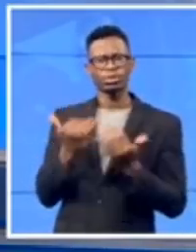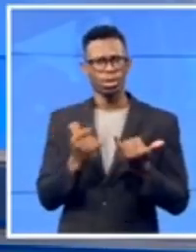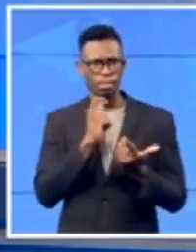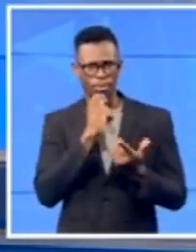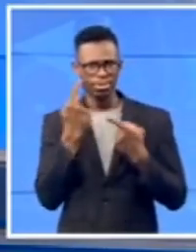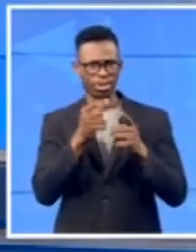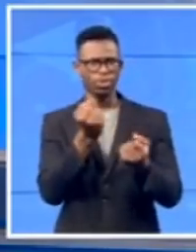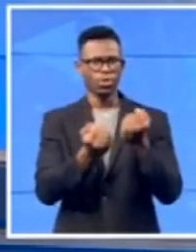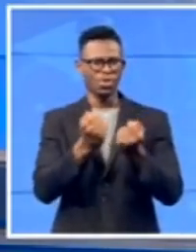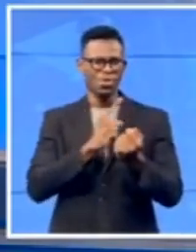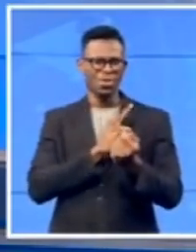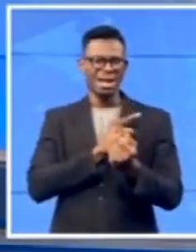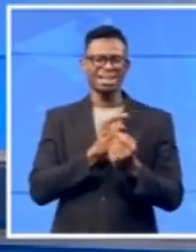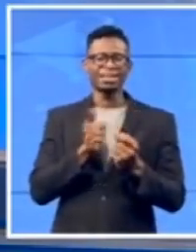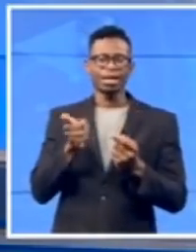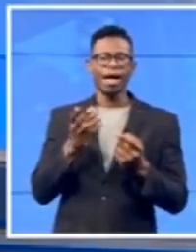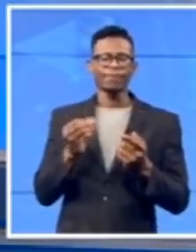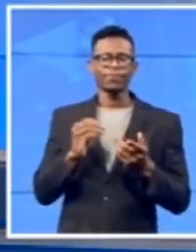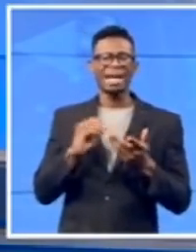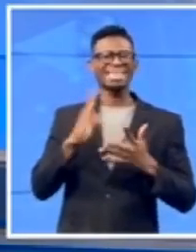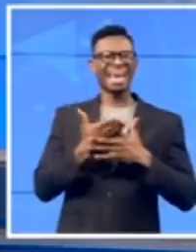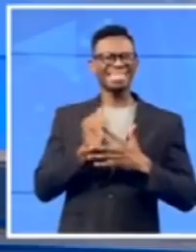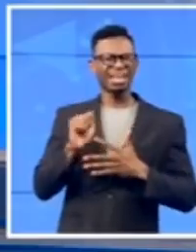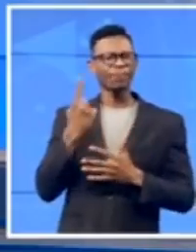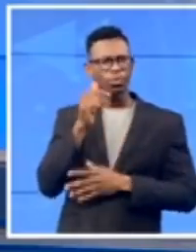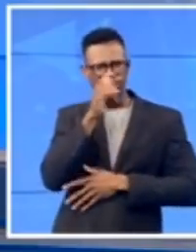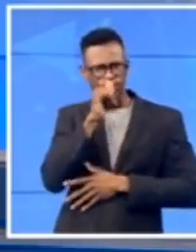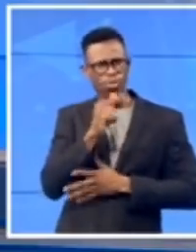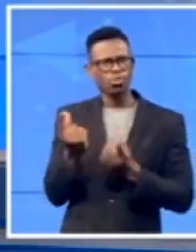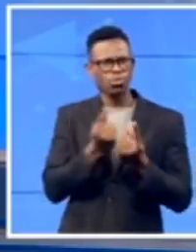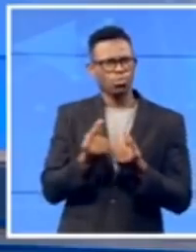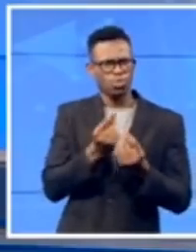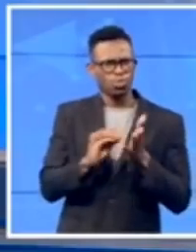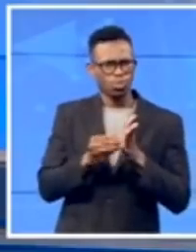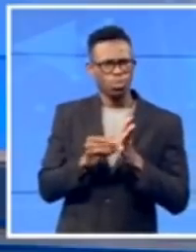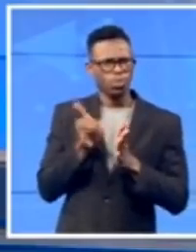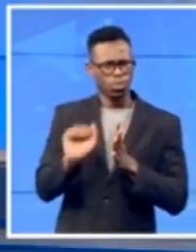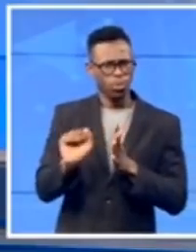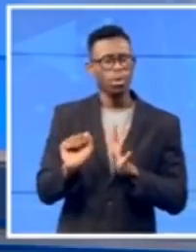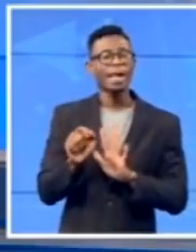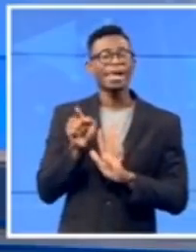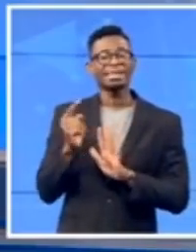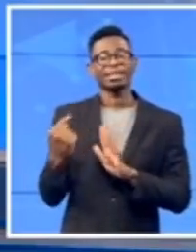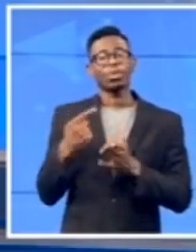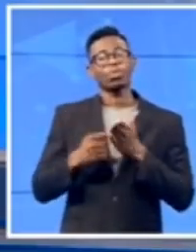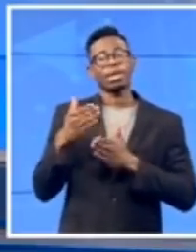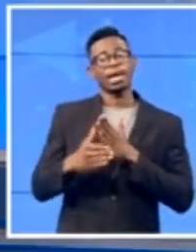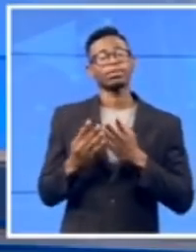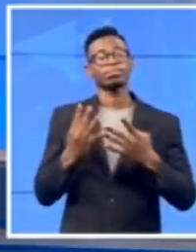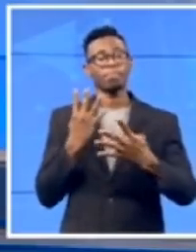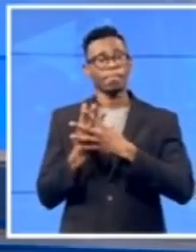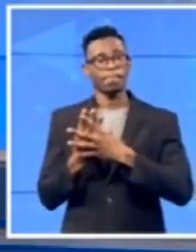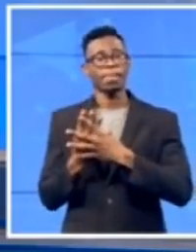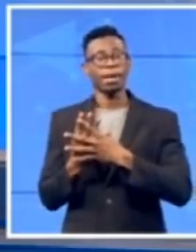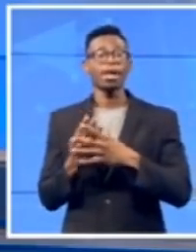Dobsonville Police Station last Thursday. He spent the weekend behind bars. Meanwhile, many foreign-owned business shops have remained closed in Durban, despite